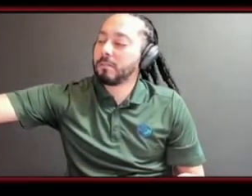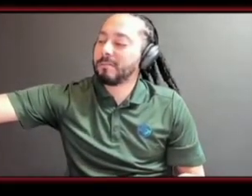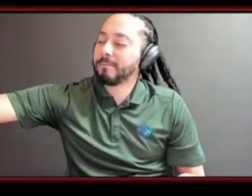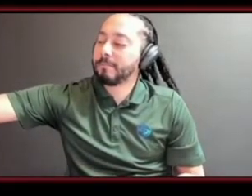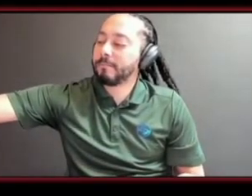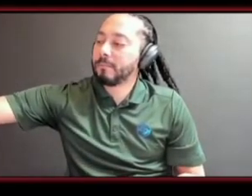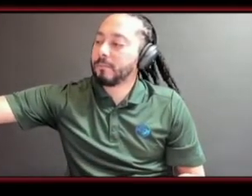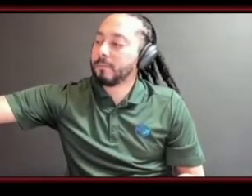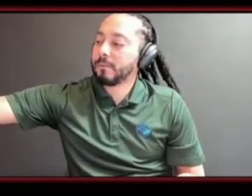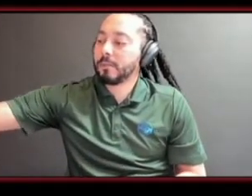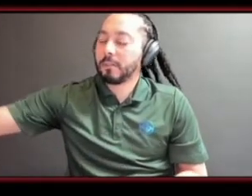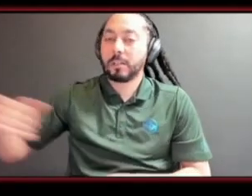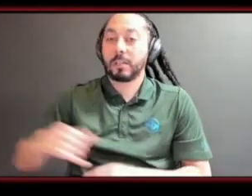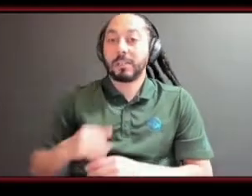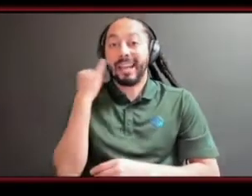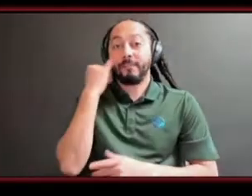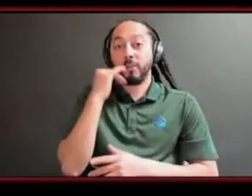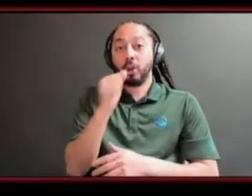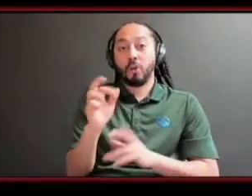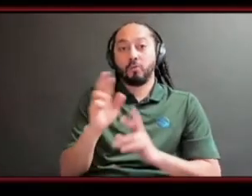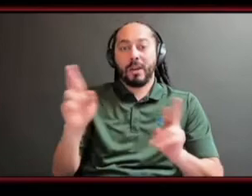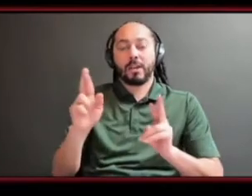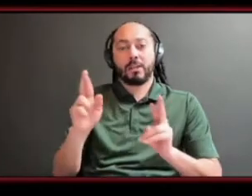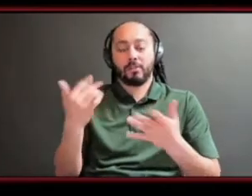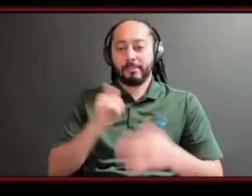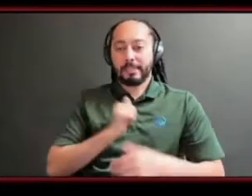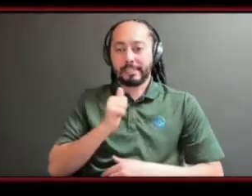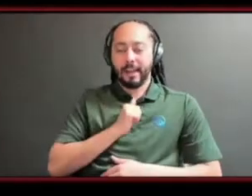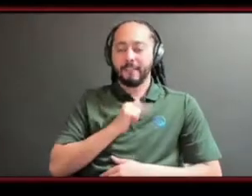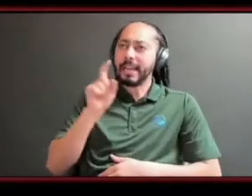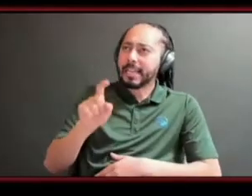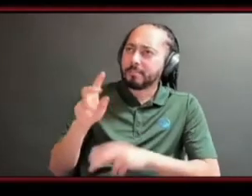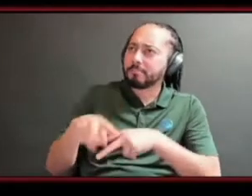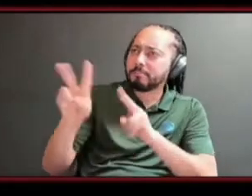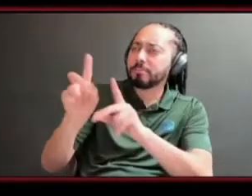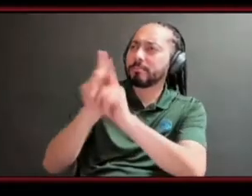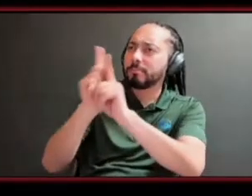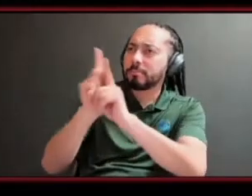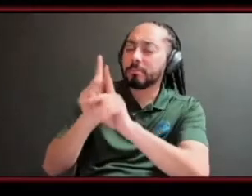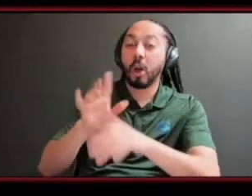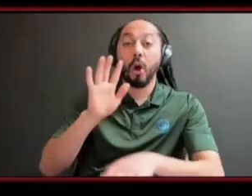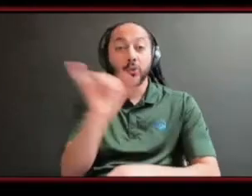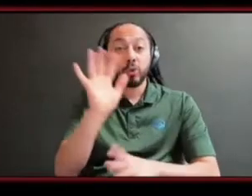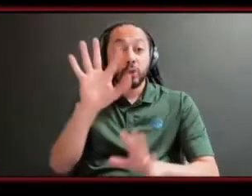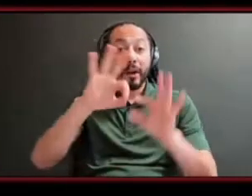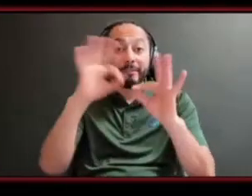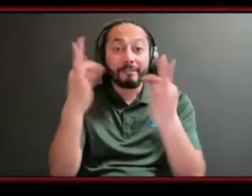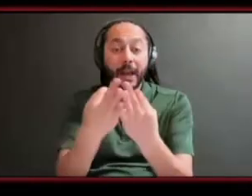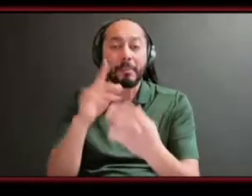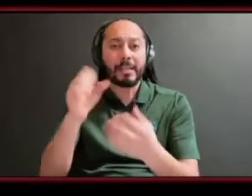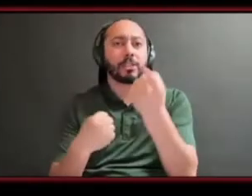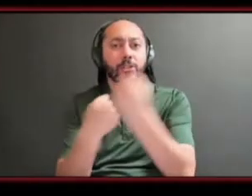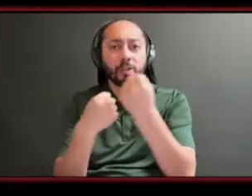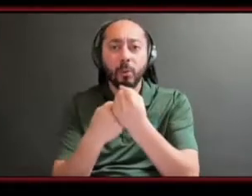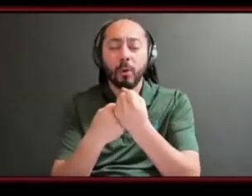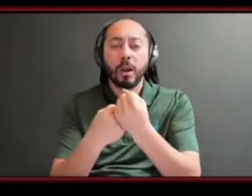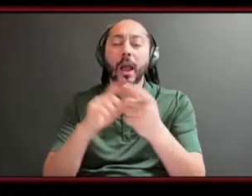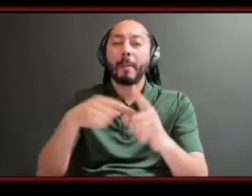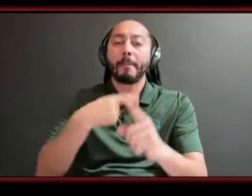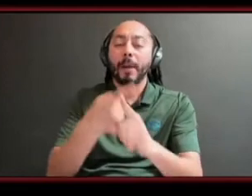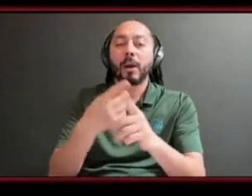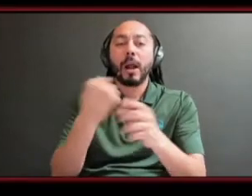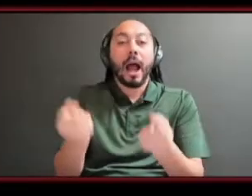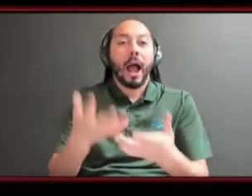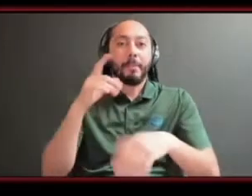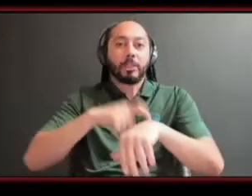you need your family support you need to tell them your dreams and be honest about how much time this is going to take away from you